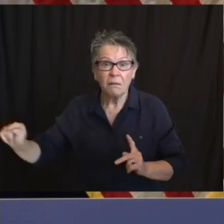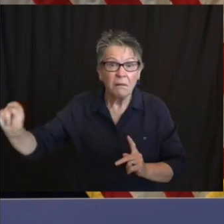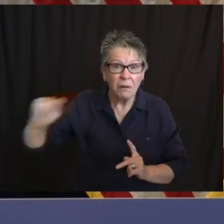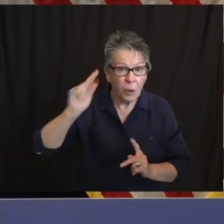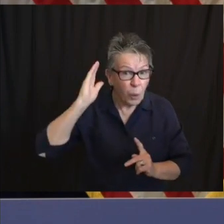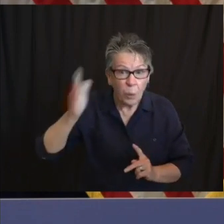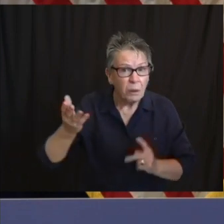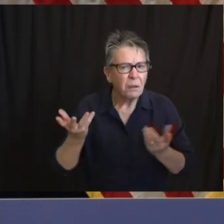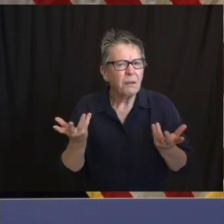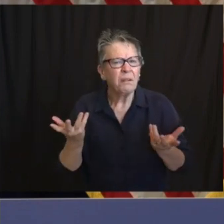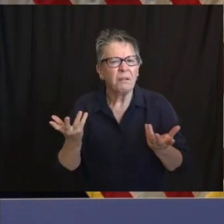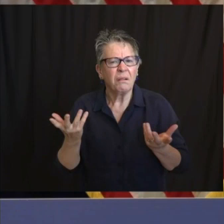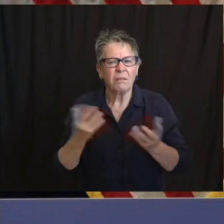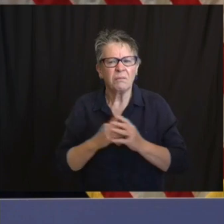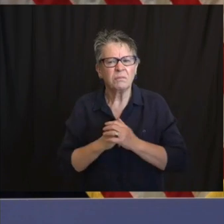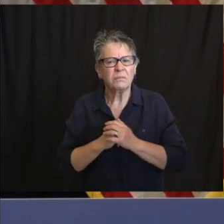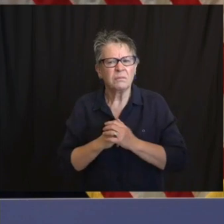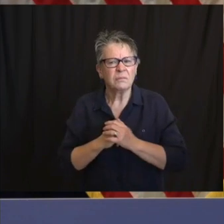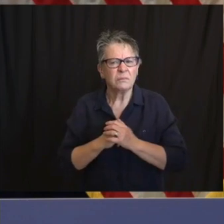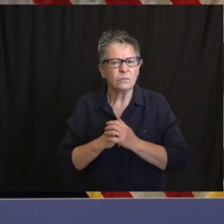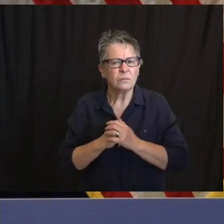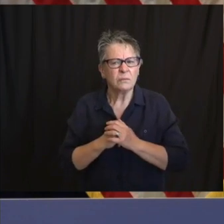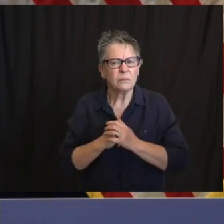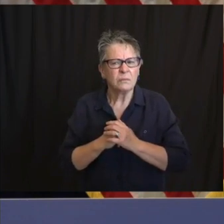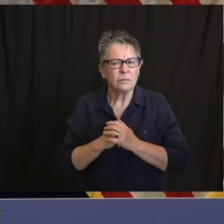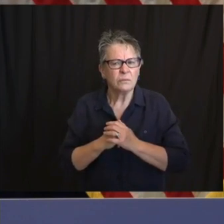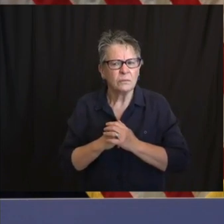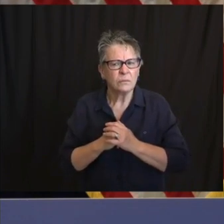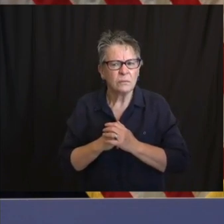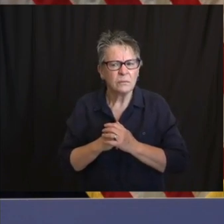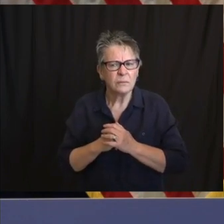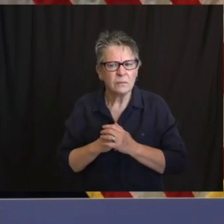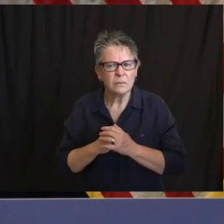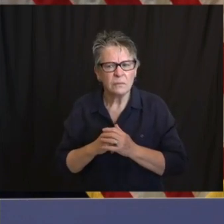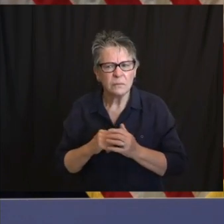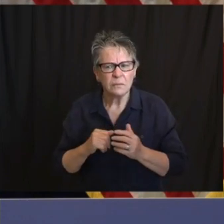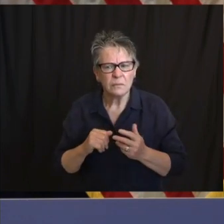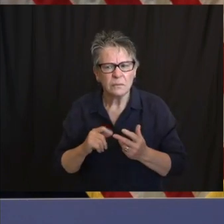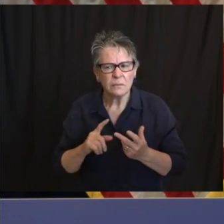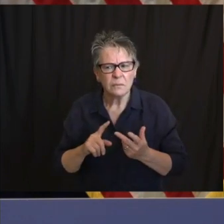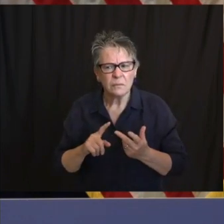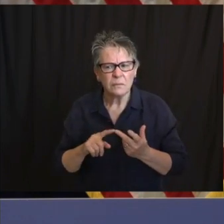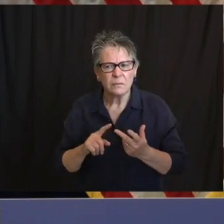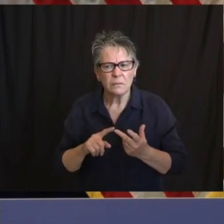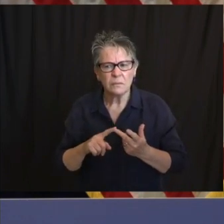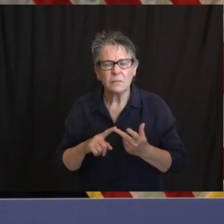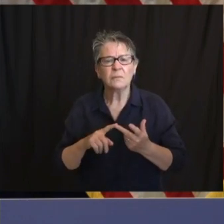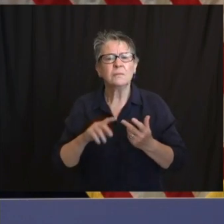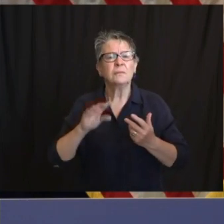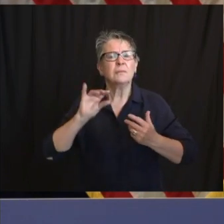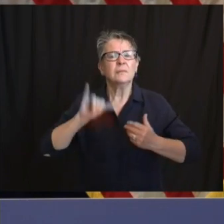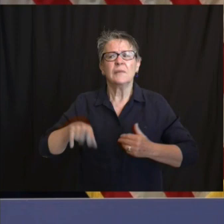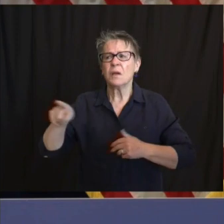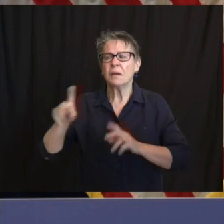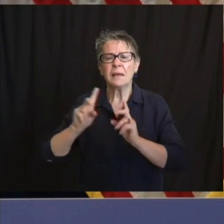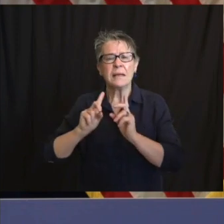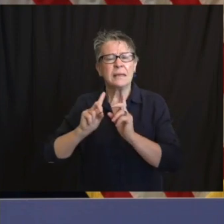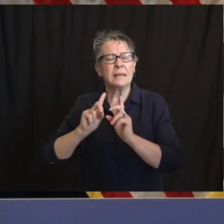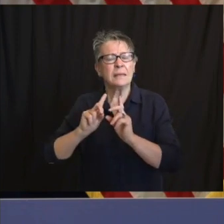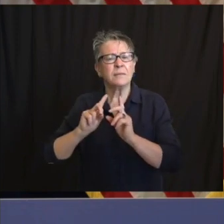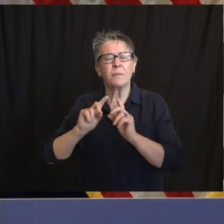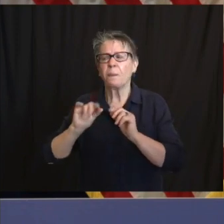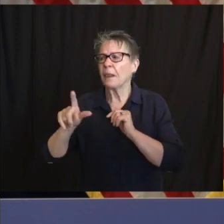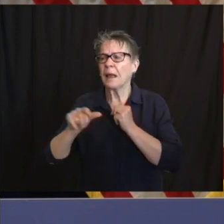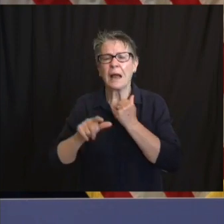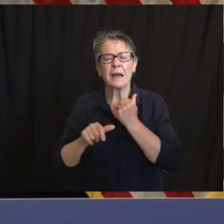And have you learned if anyone else in your administration has a second job and can someone maybe Matt Platt can explain what the rules are about